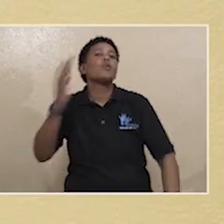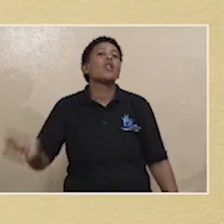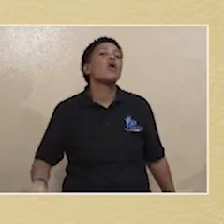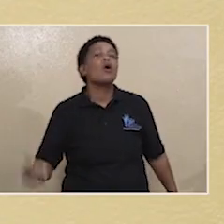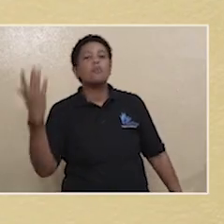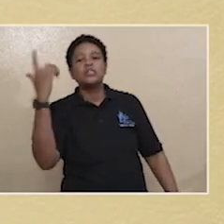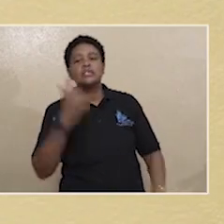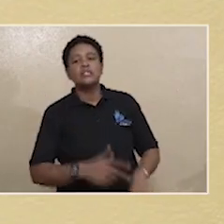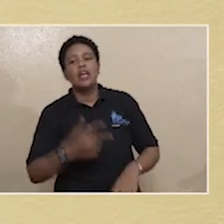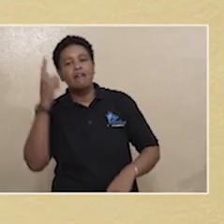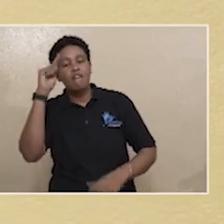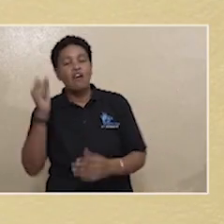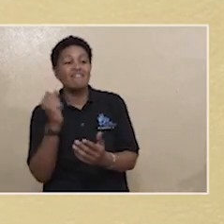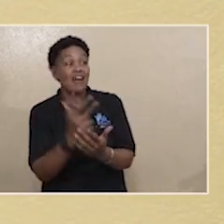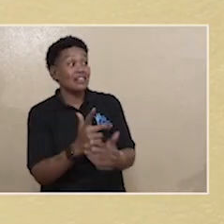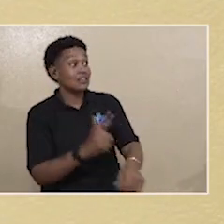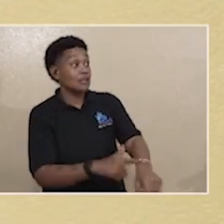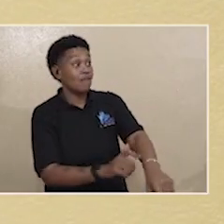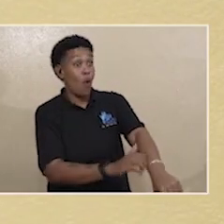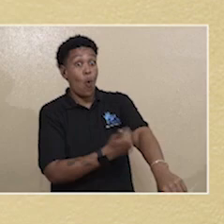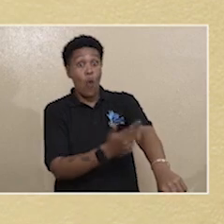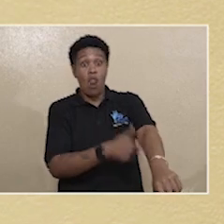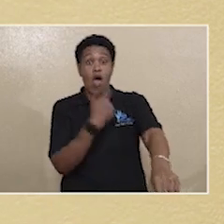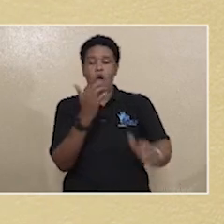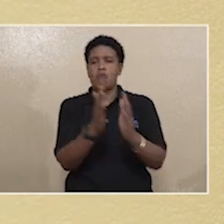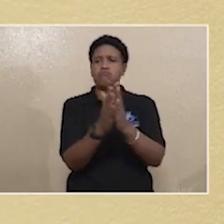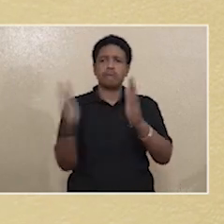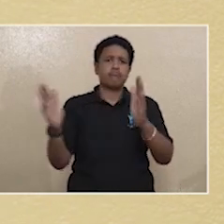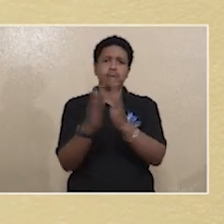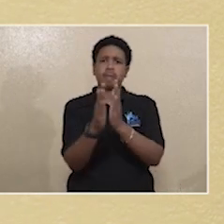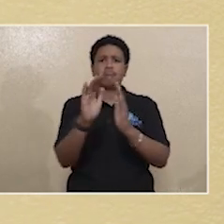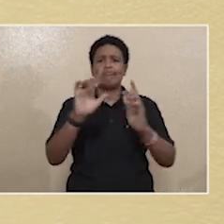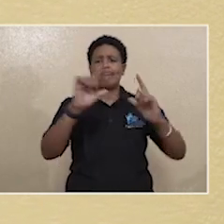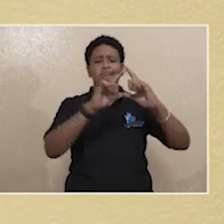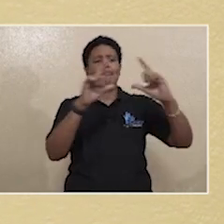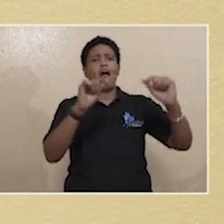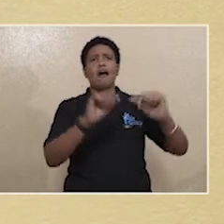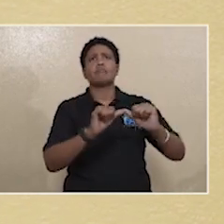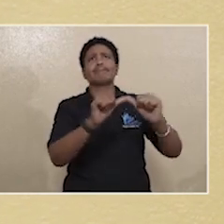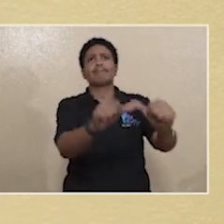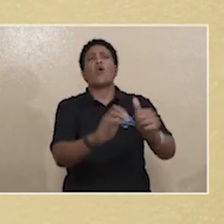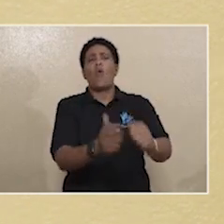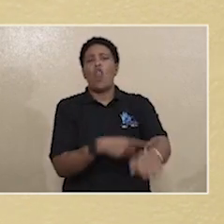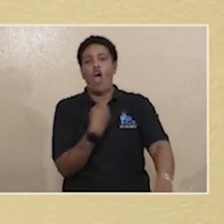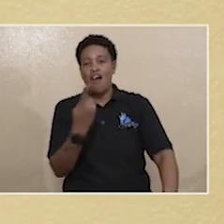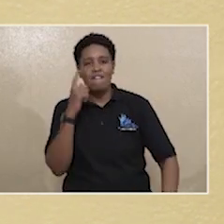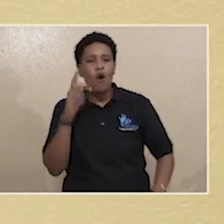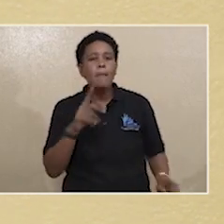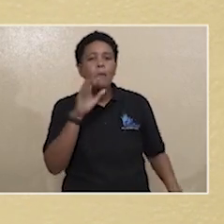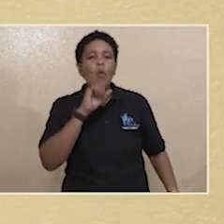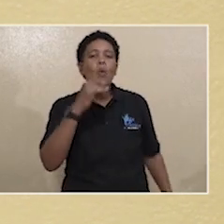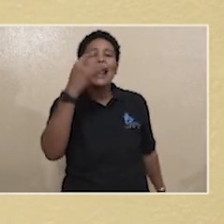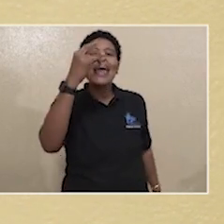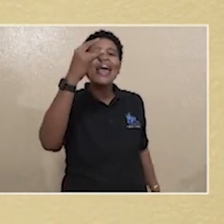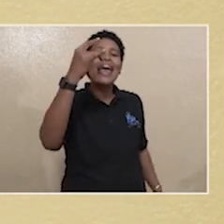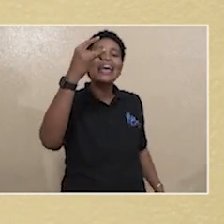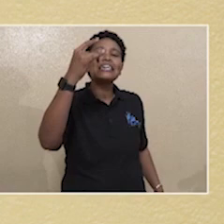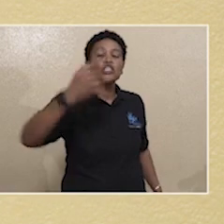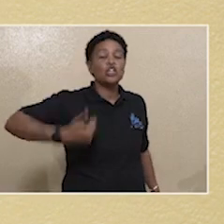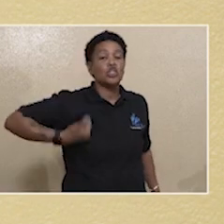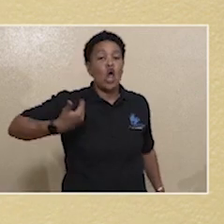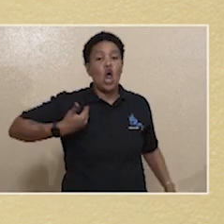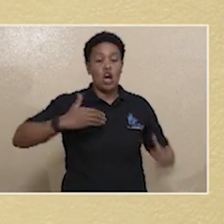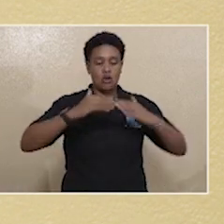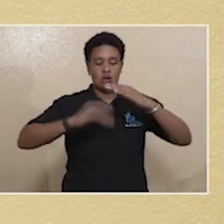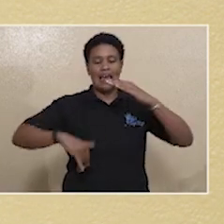period of validity in relation to persons who are 18 years who are younger